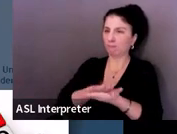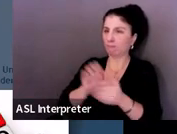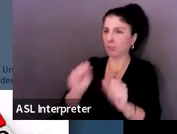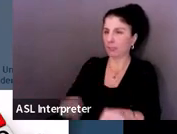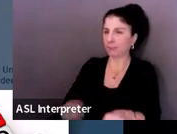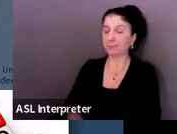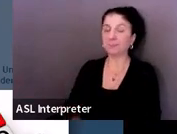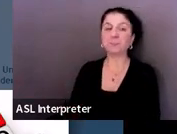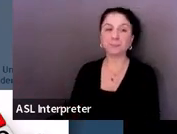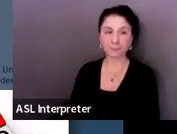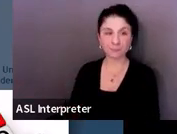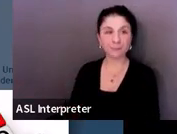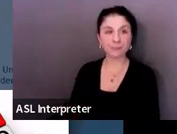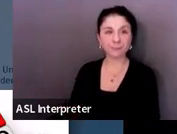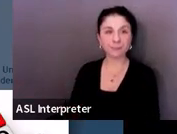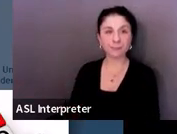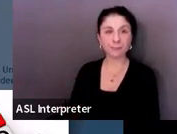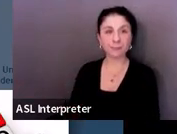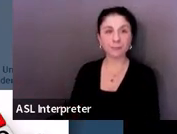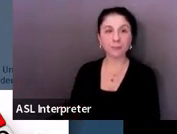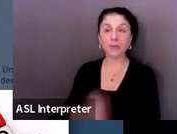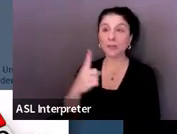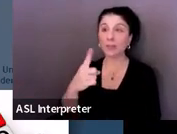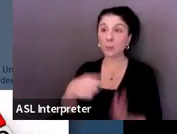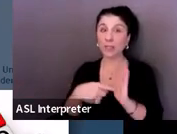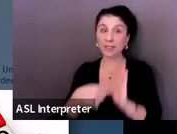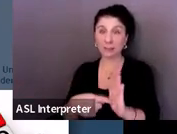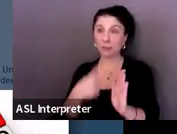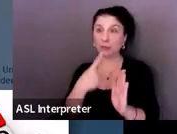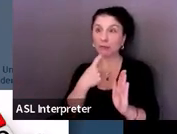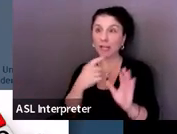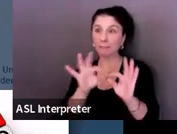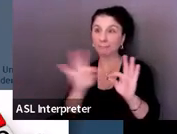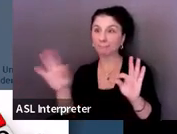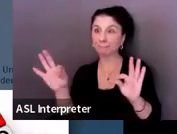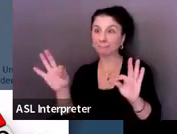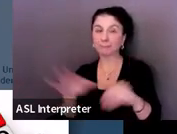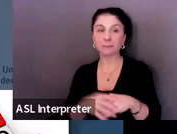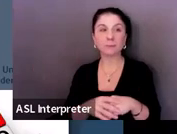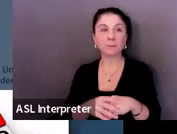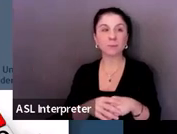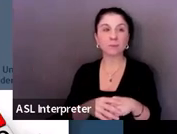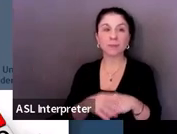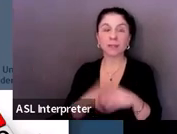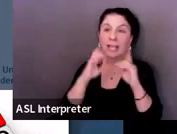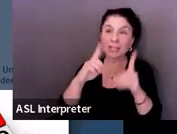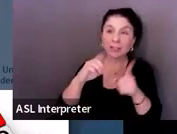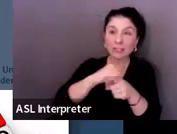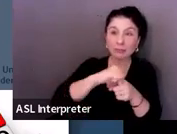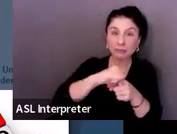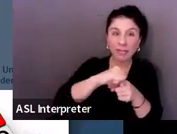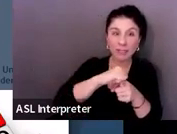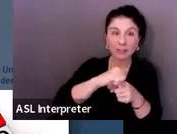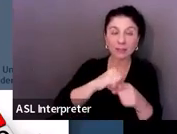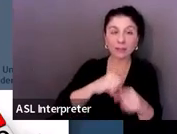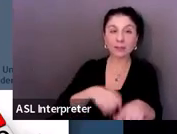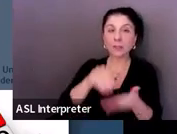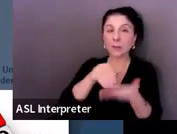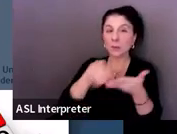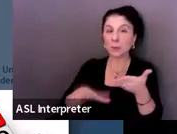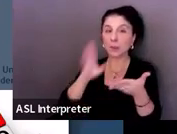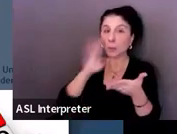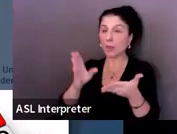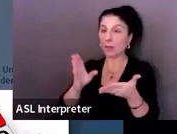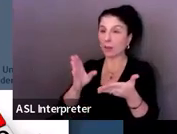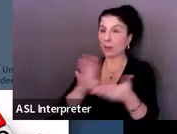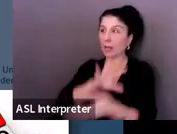And so this is an example of what that could look like for the education and training goal. have the student will attend a